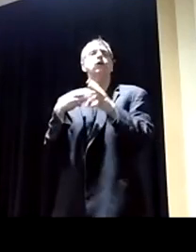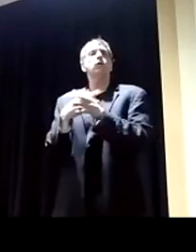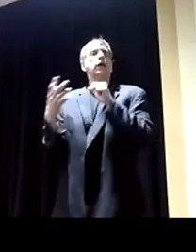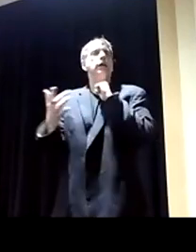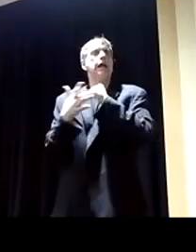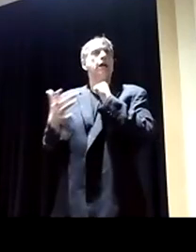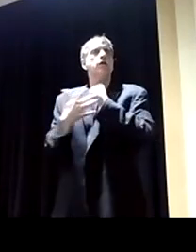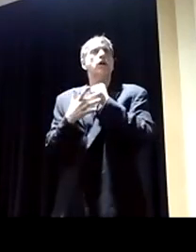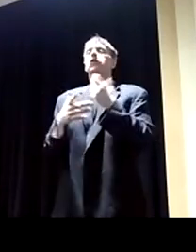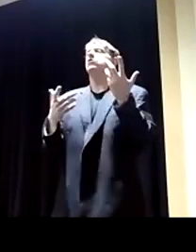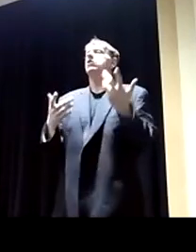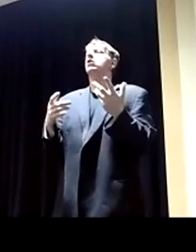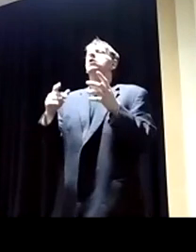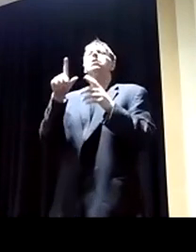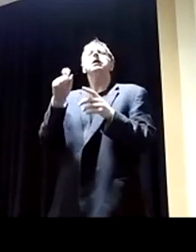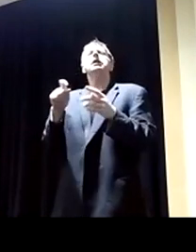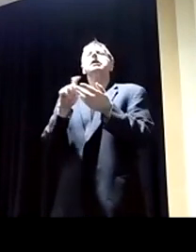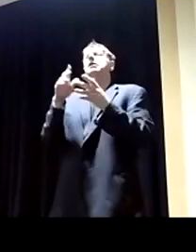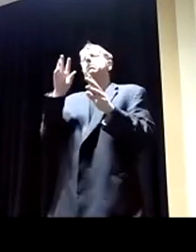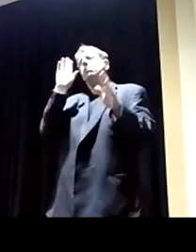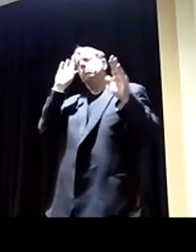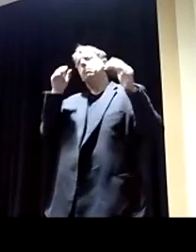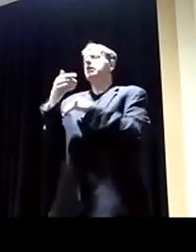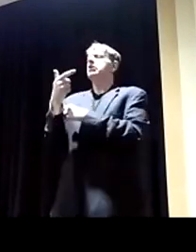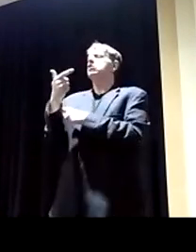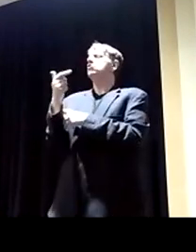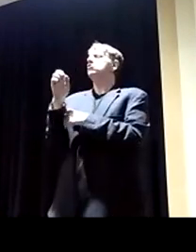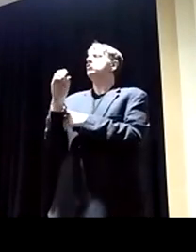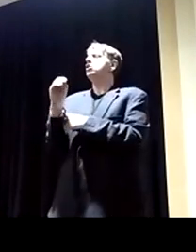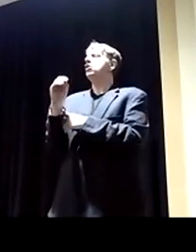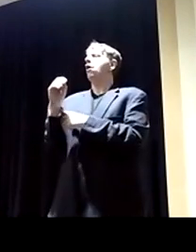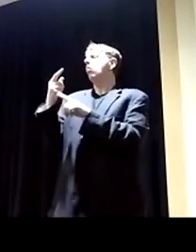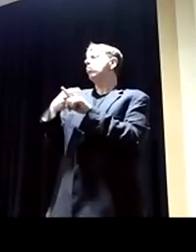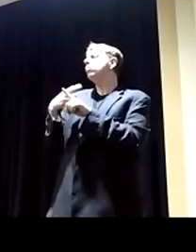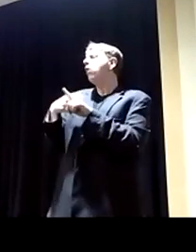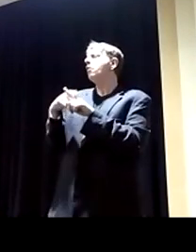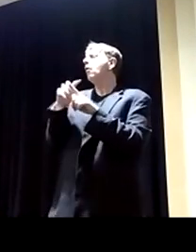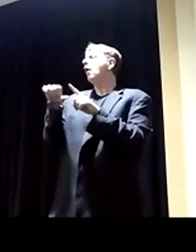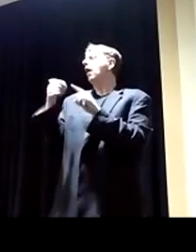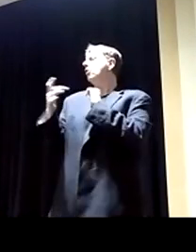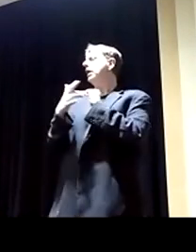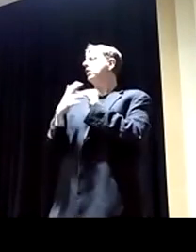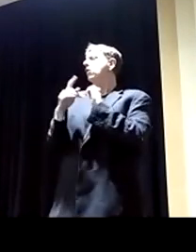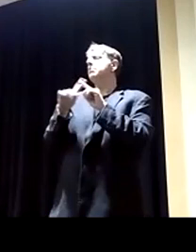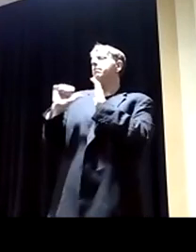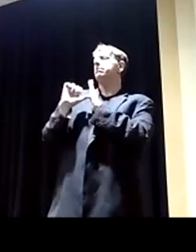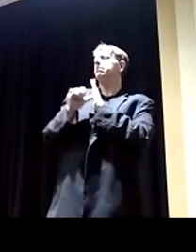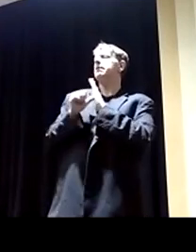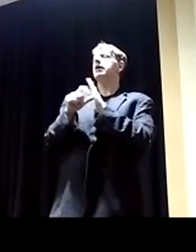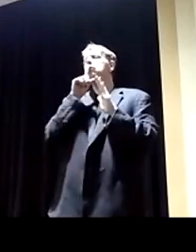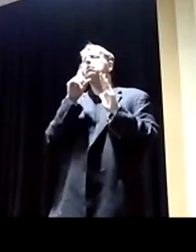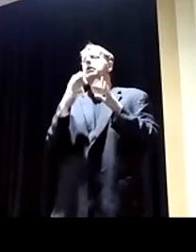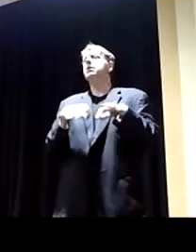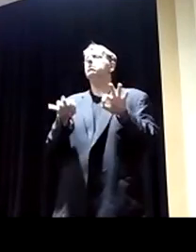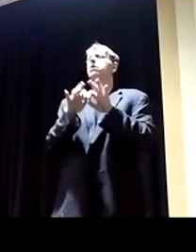particular in geothermal and in other technologies. But I want to point out that what's really important, why Build